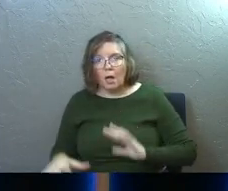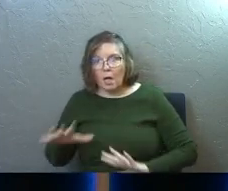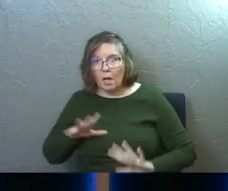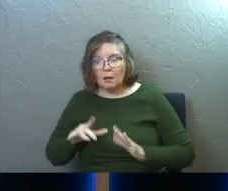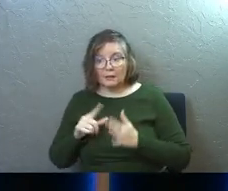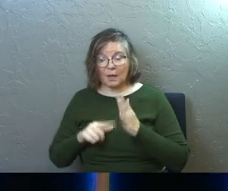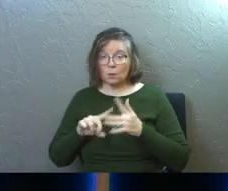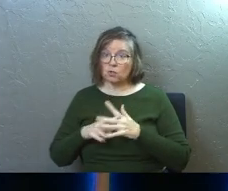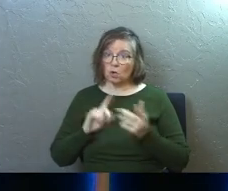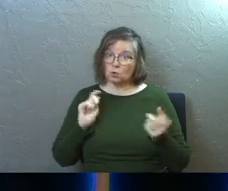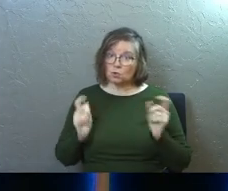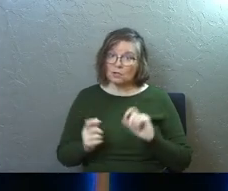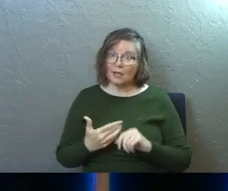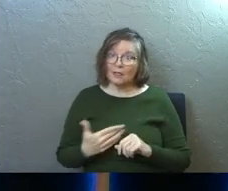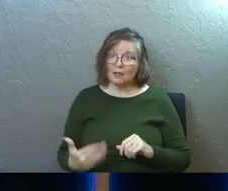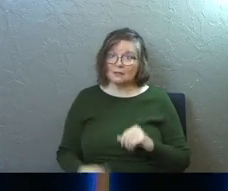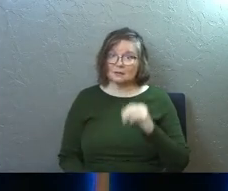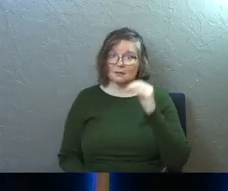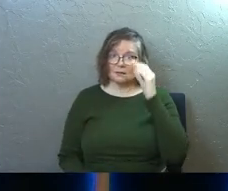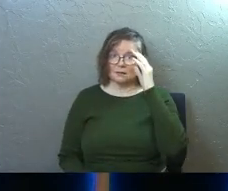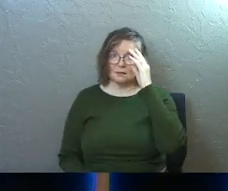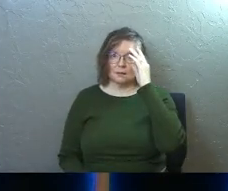See, that's what starts to change things.